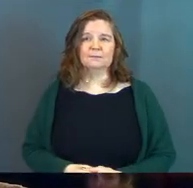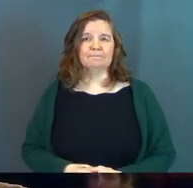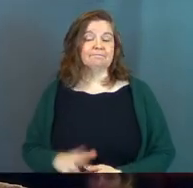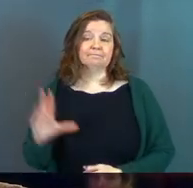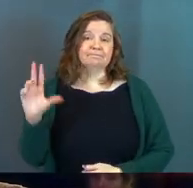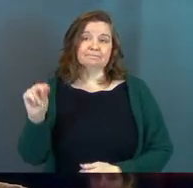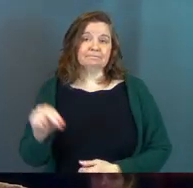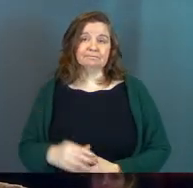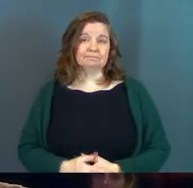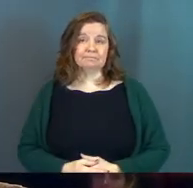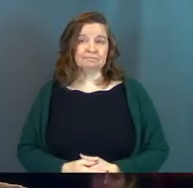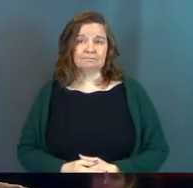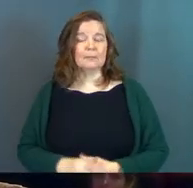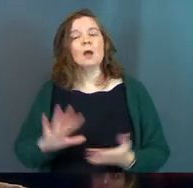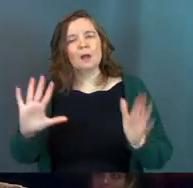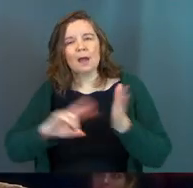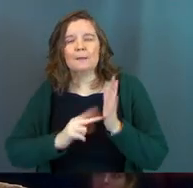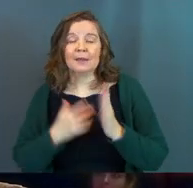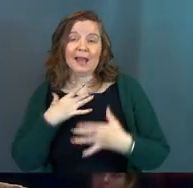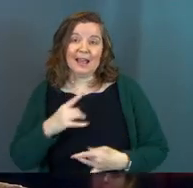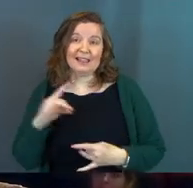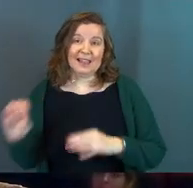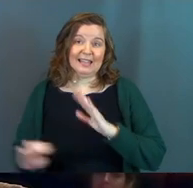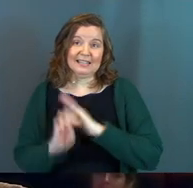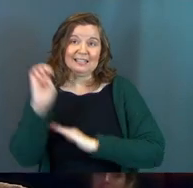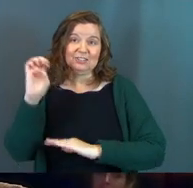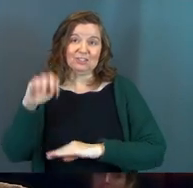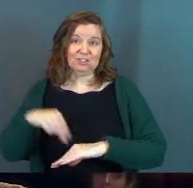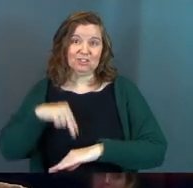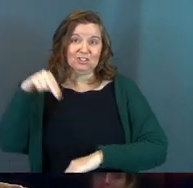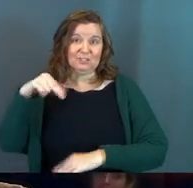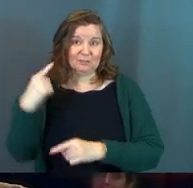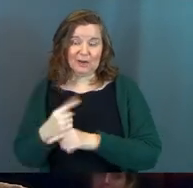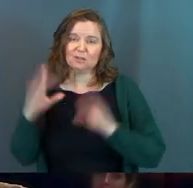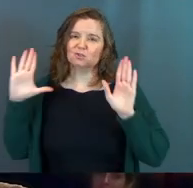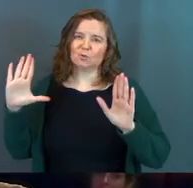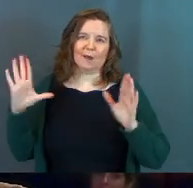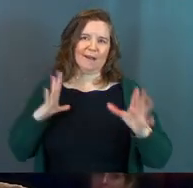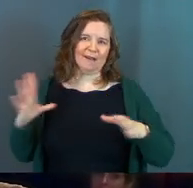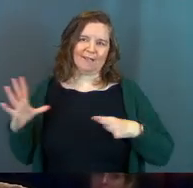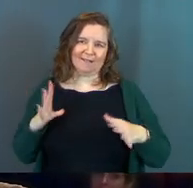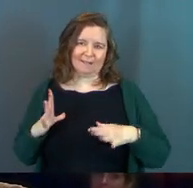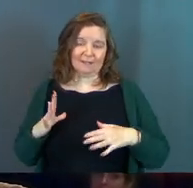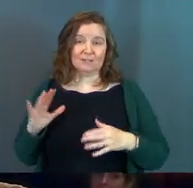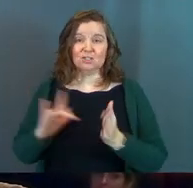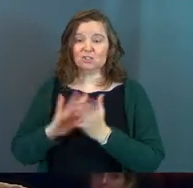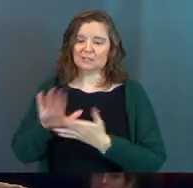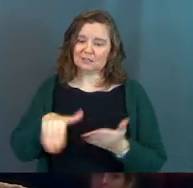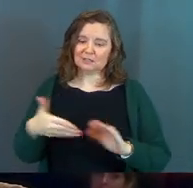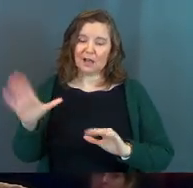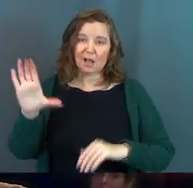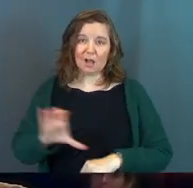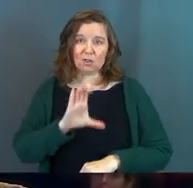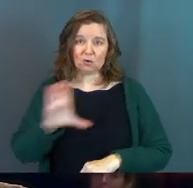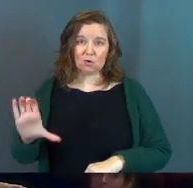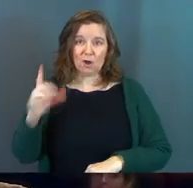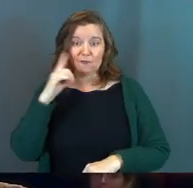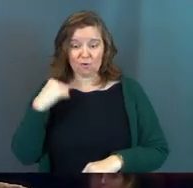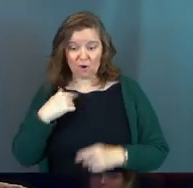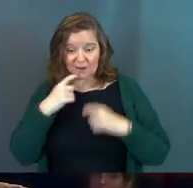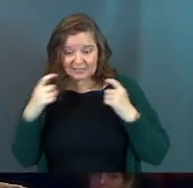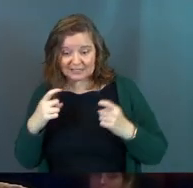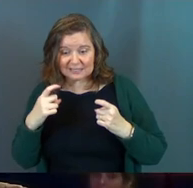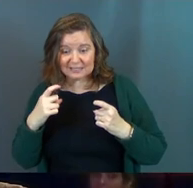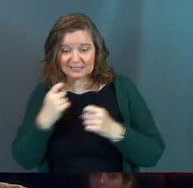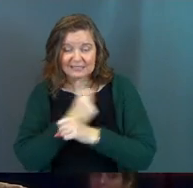No. I mean, I like Easter, right? Easter's a great holiday. Jesus dies on the cross for our sins,